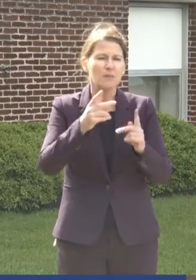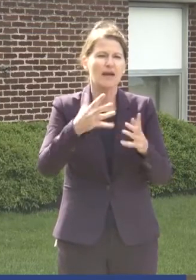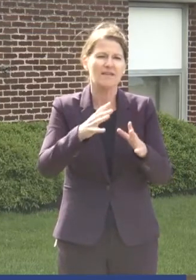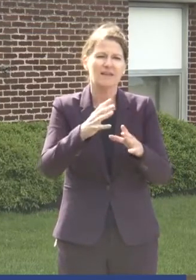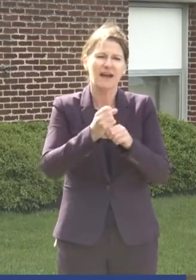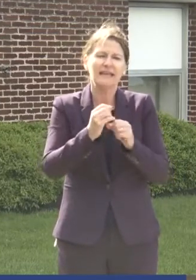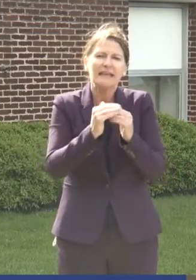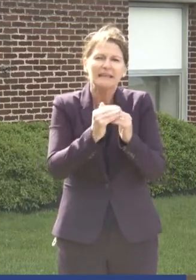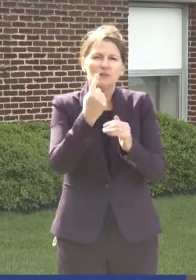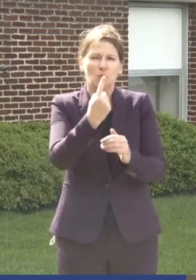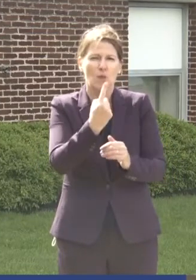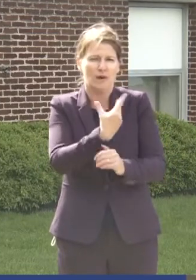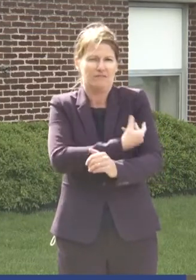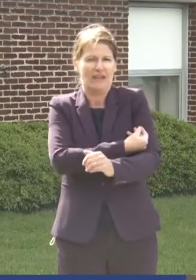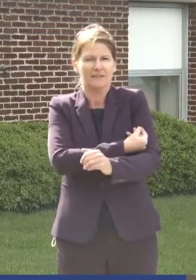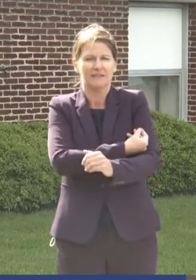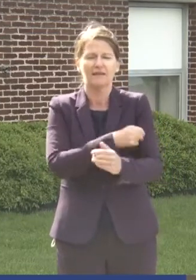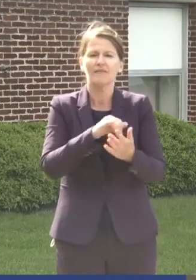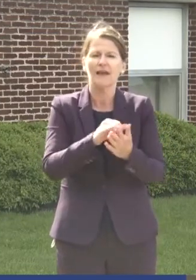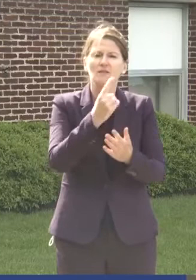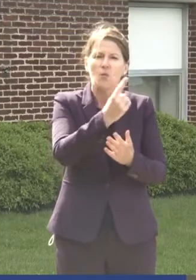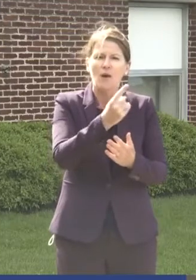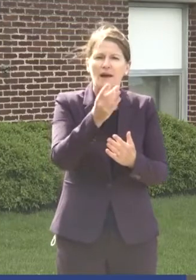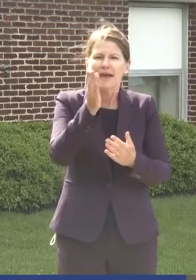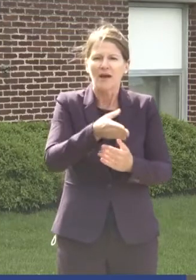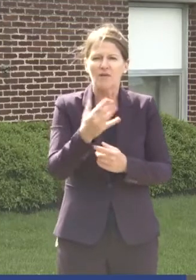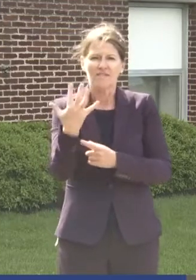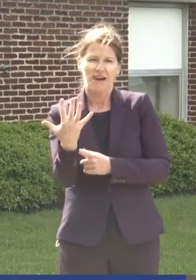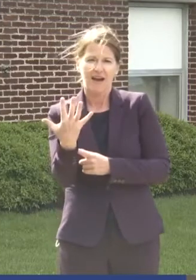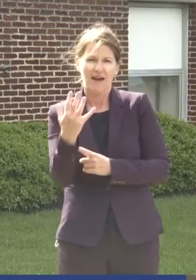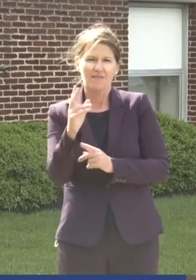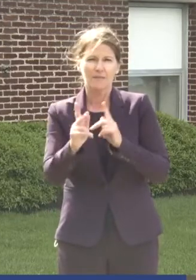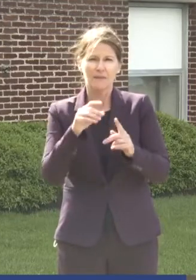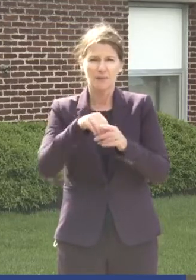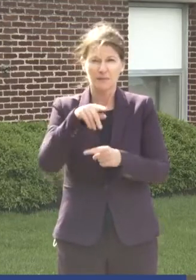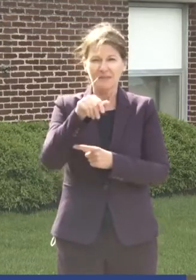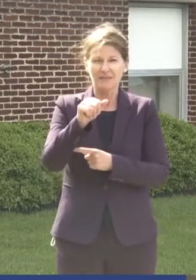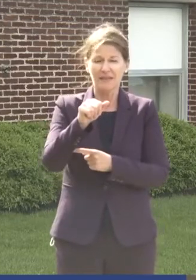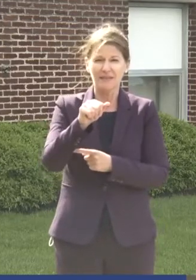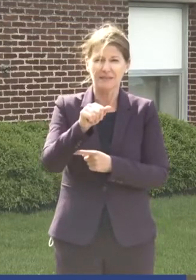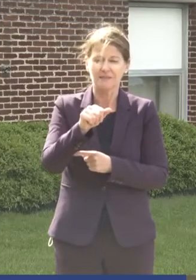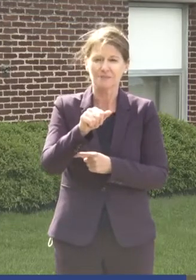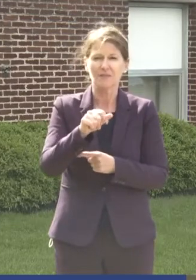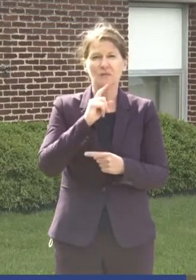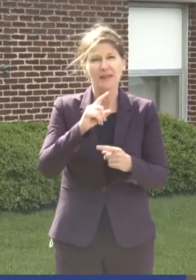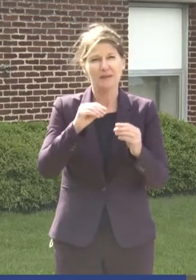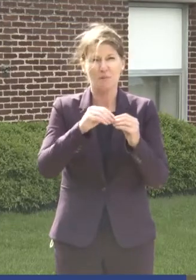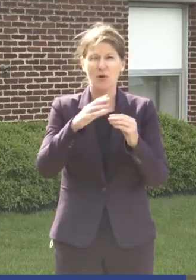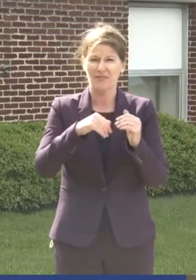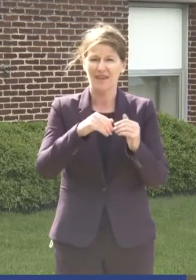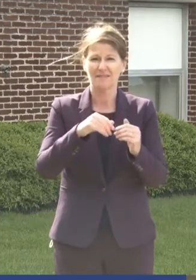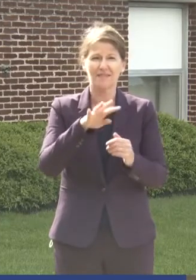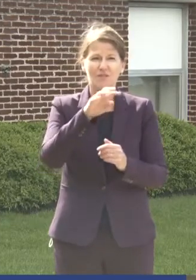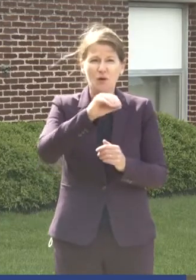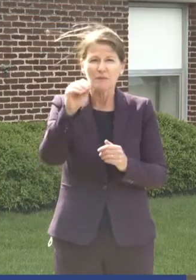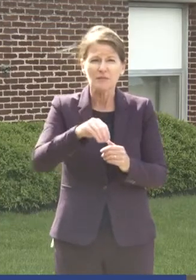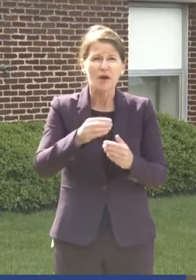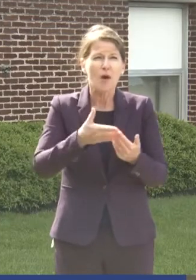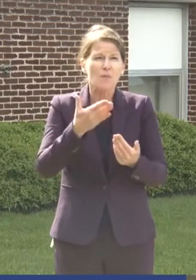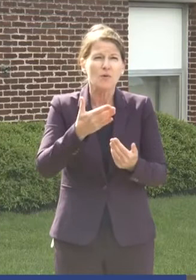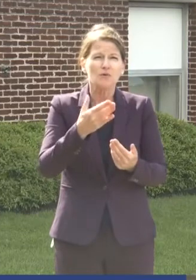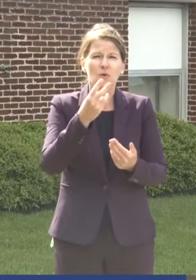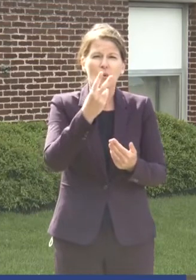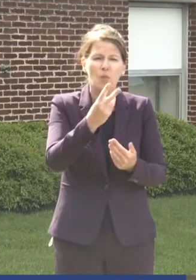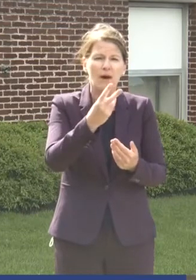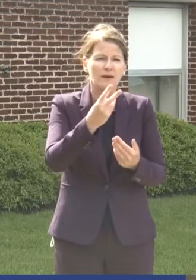vaccine, one dose of the vaccine, that's one in every five Pennsylvania. Actually, it's more than 40%. It's almost one